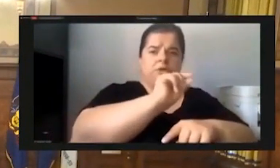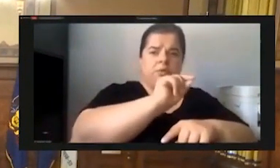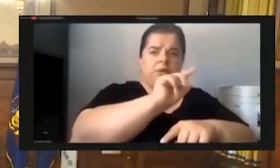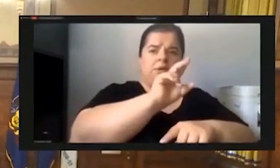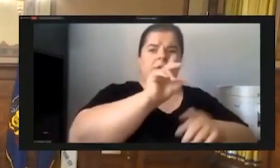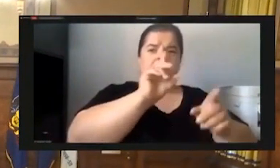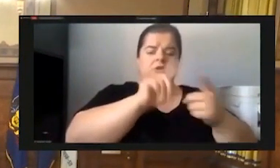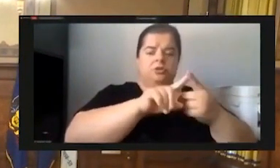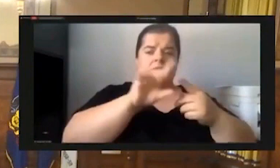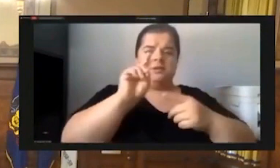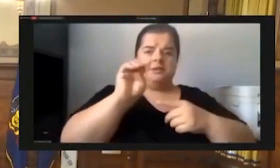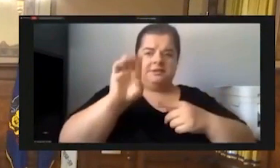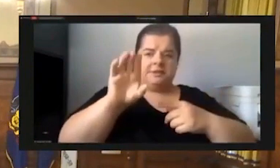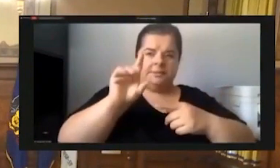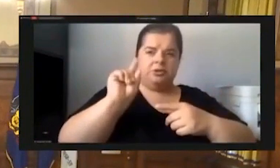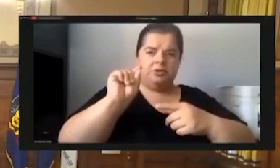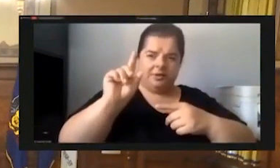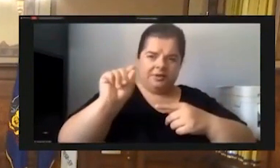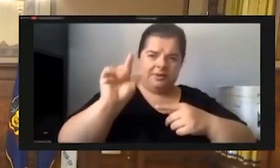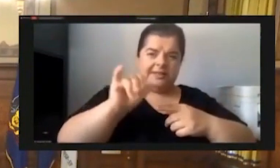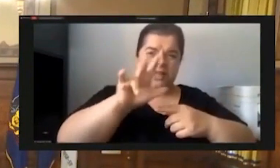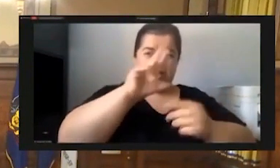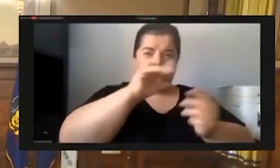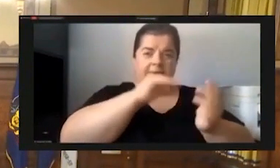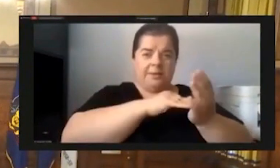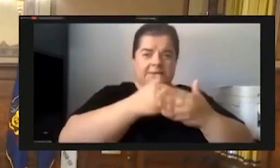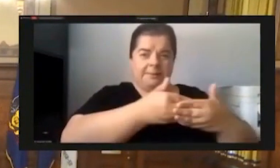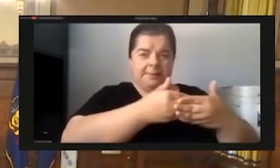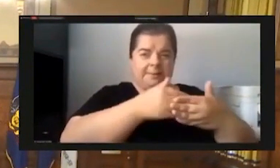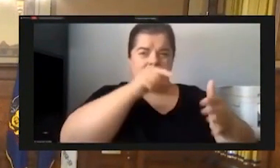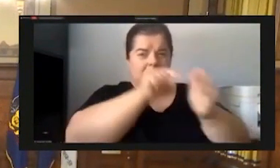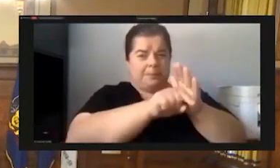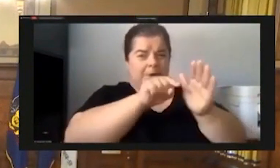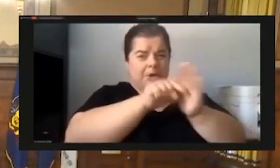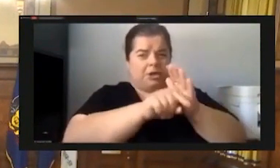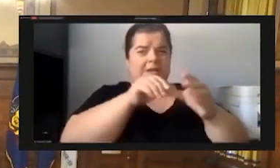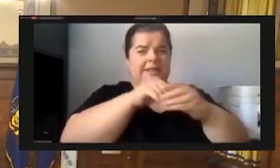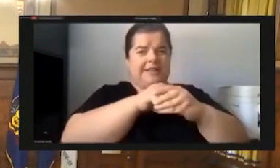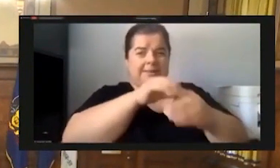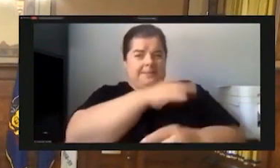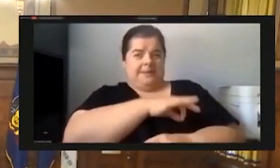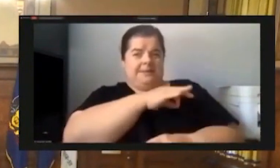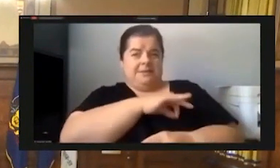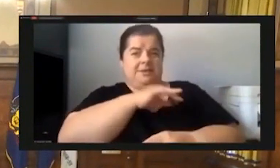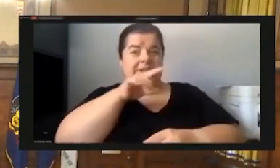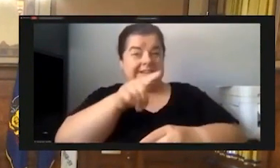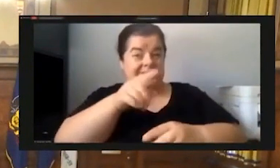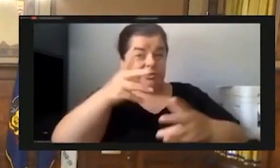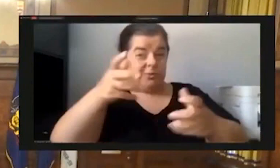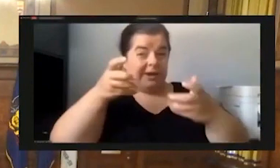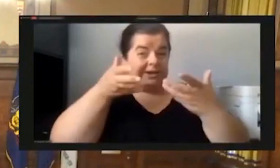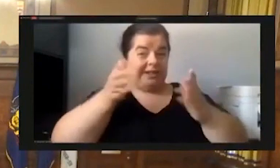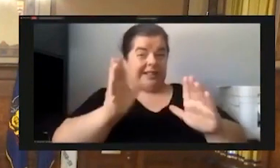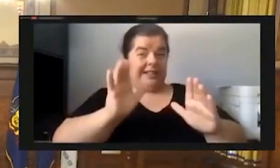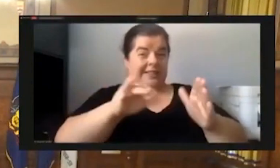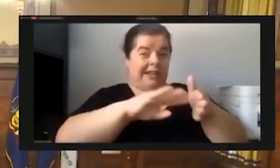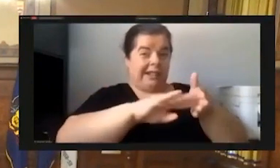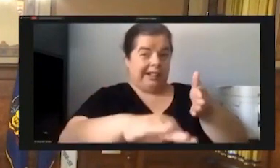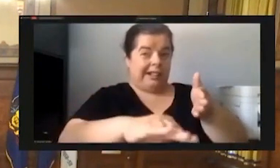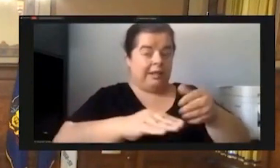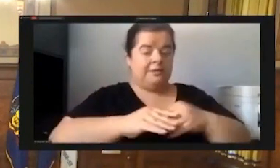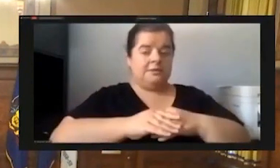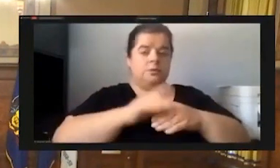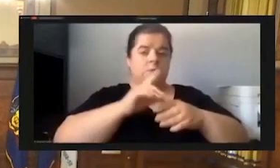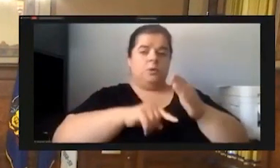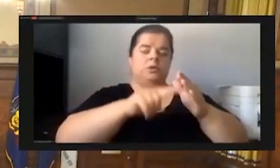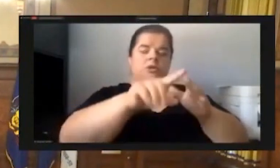December of 2020 that 3,000 babies were murdered in Pittsburgh. And if you want to let that slide, what you are